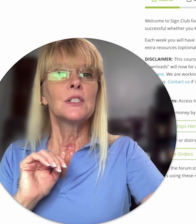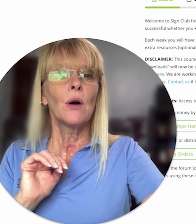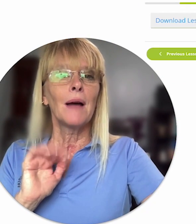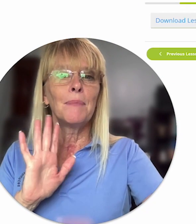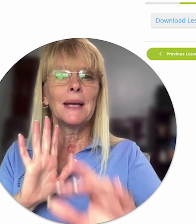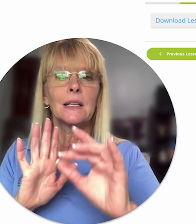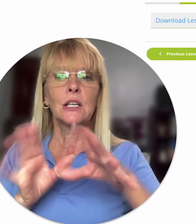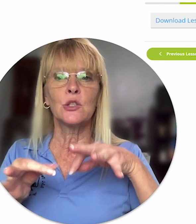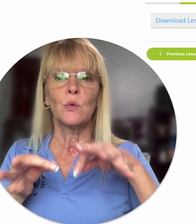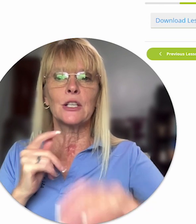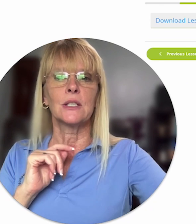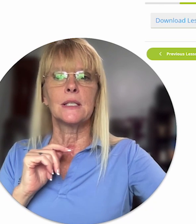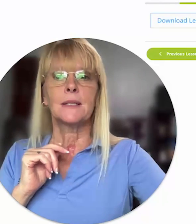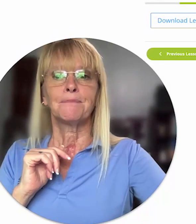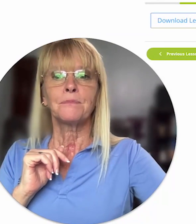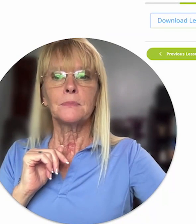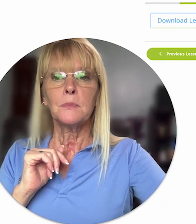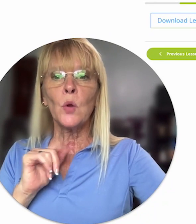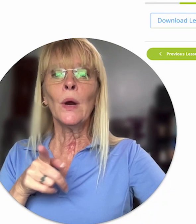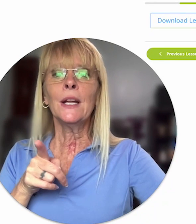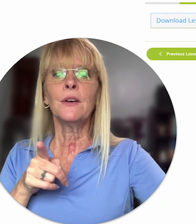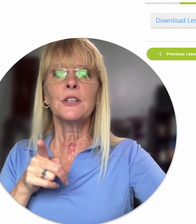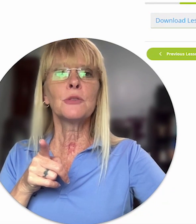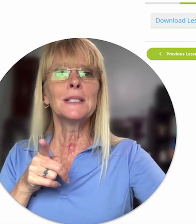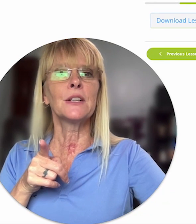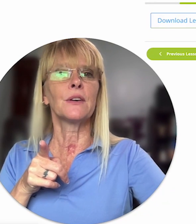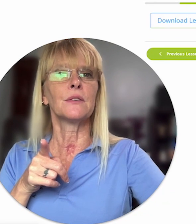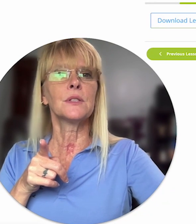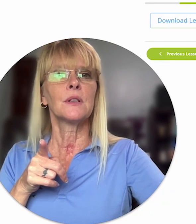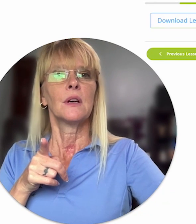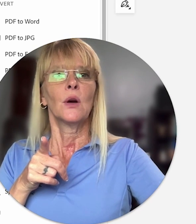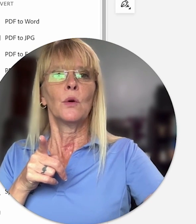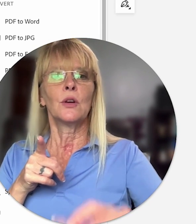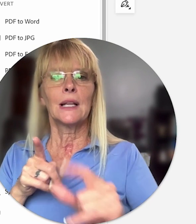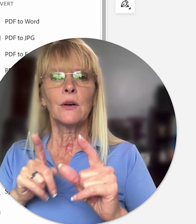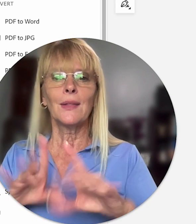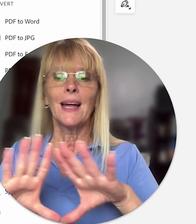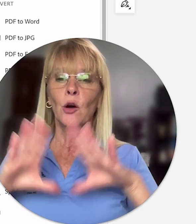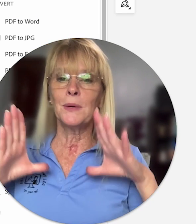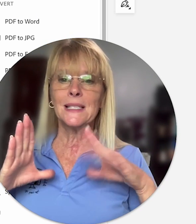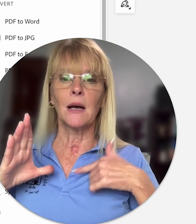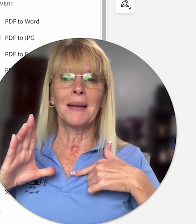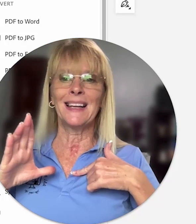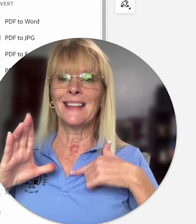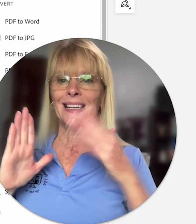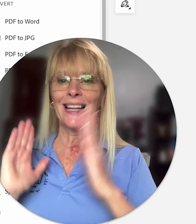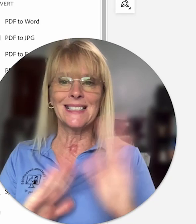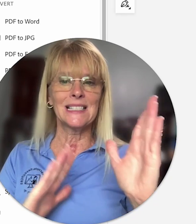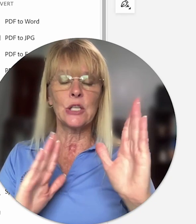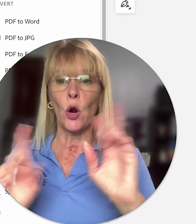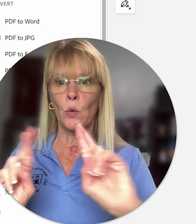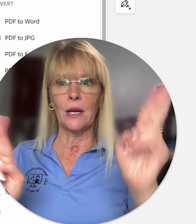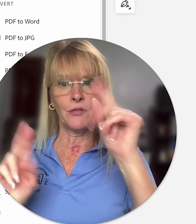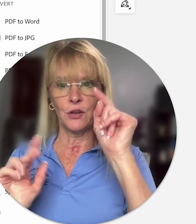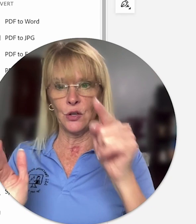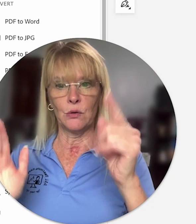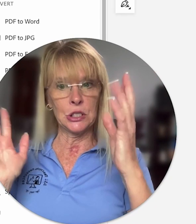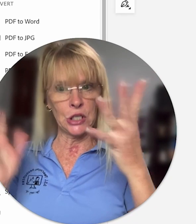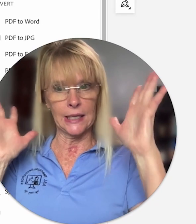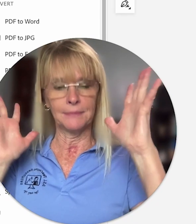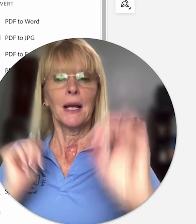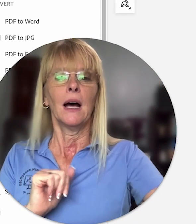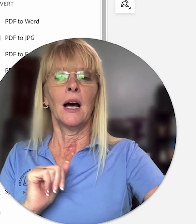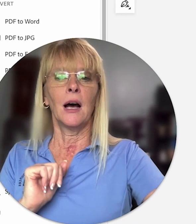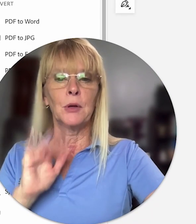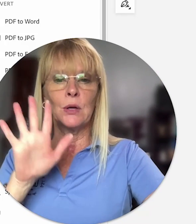so I picked directions right here is your materials when you click on that opens up if the lessons are ready for you